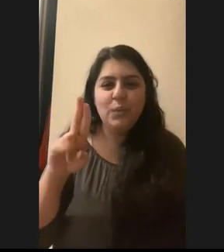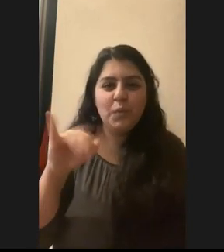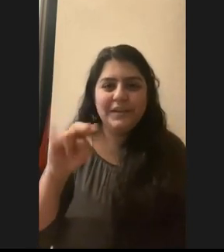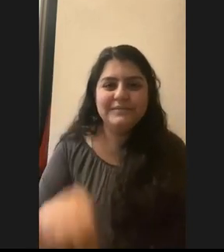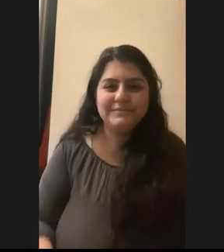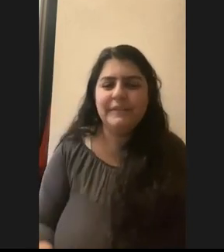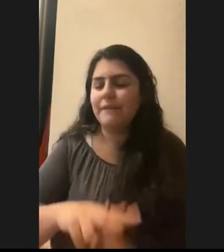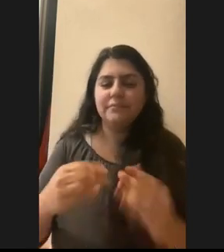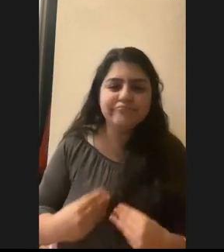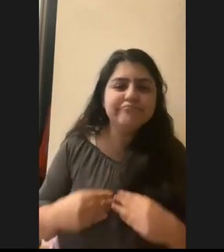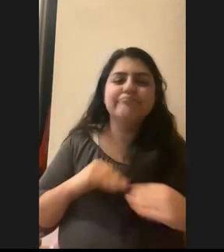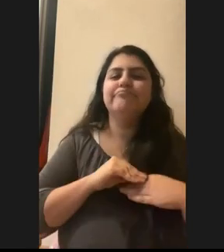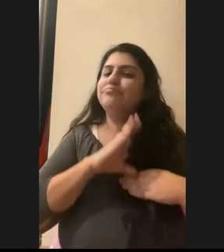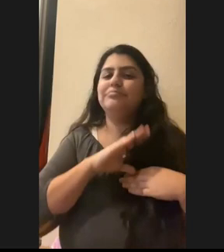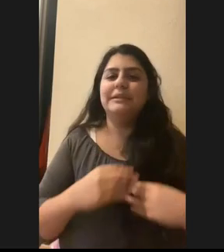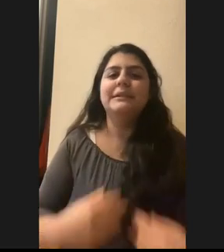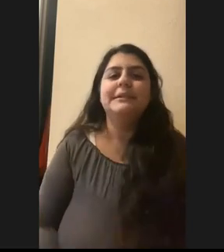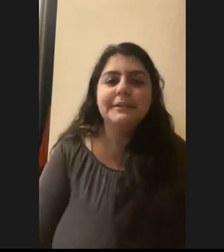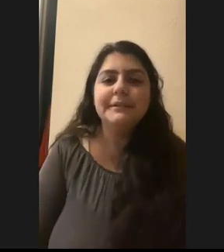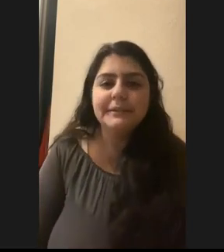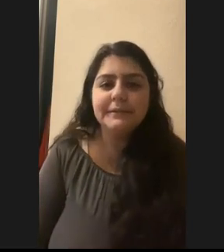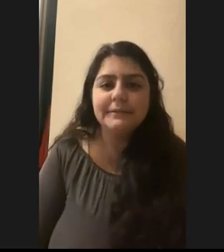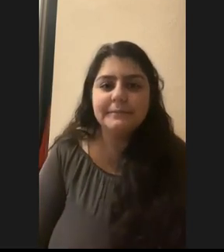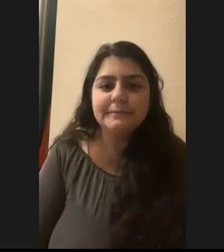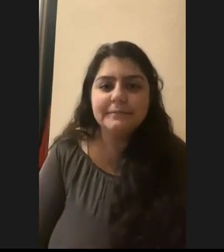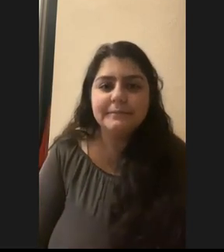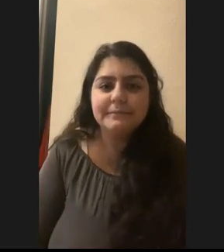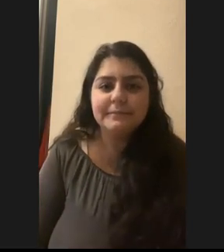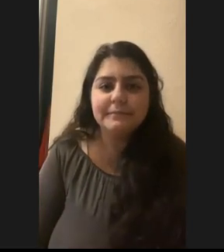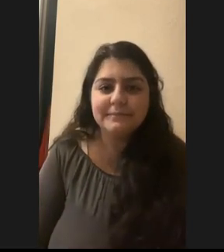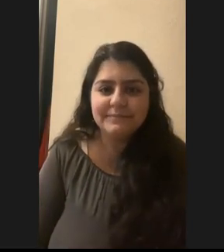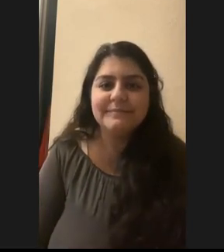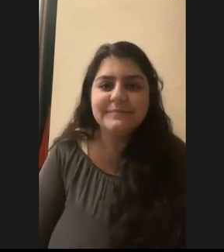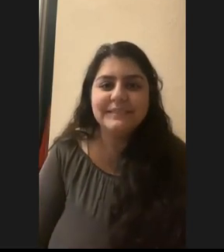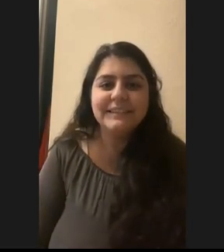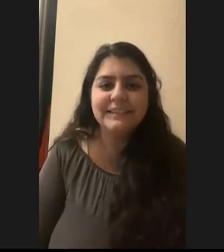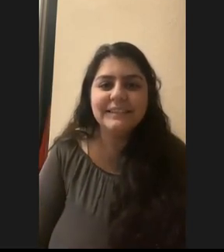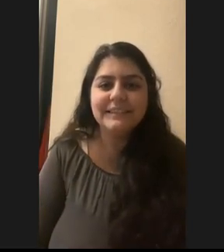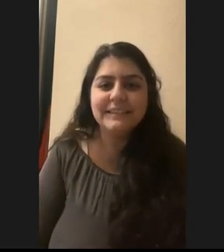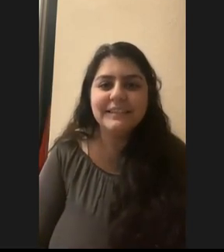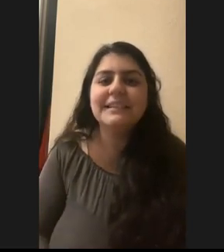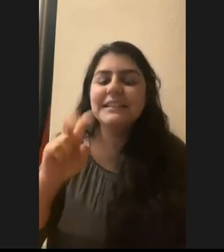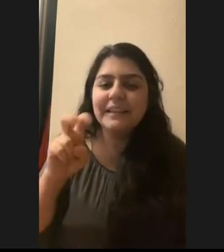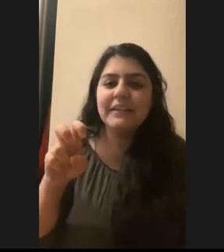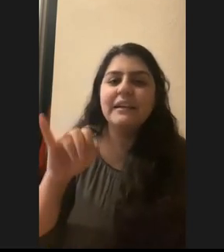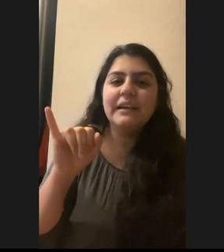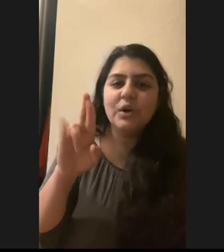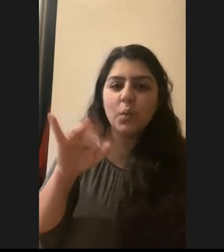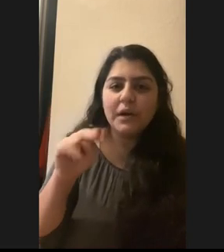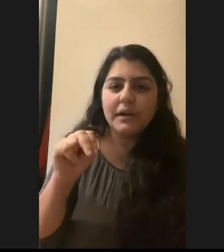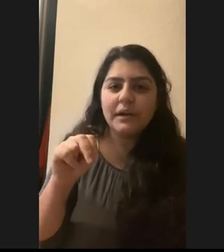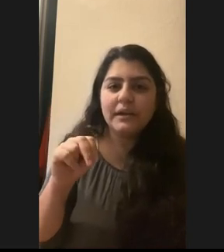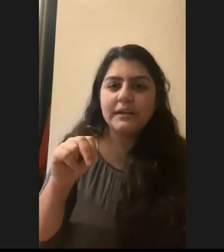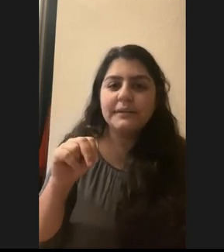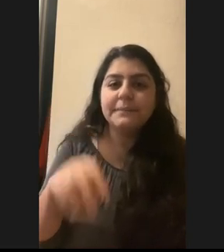inspirational to me as a, as a youth. I, um, for folks who don't know, I, uh, I'm a squid biologist. So Steve Irwin rules, uh, rest in peace.